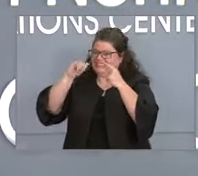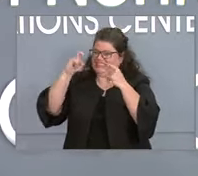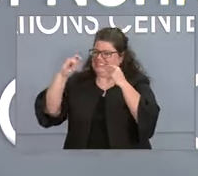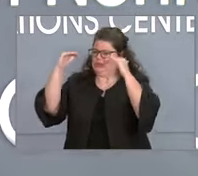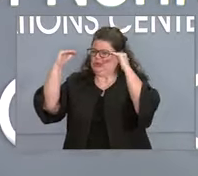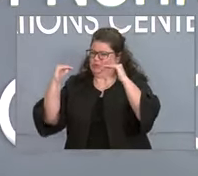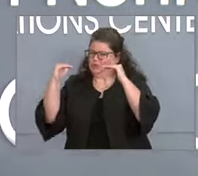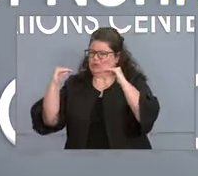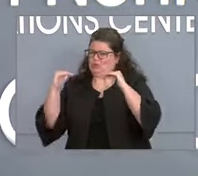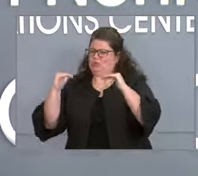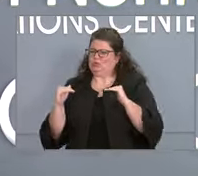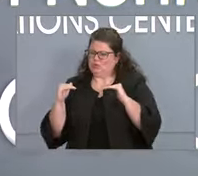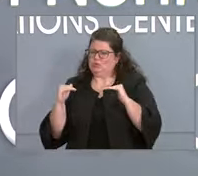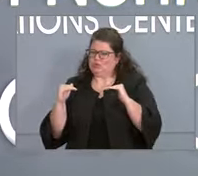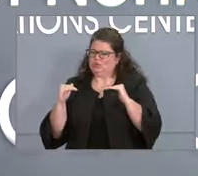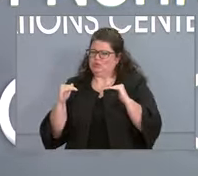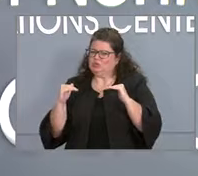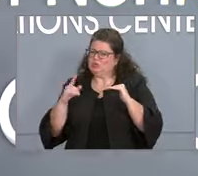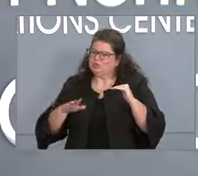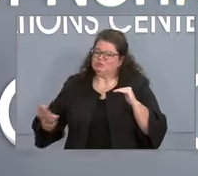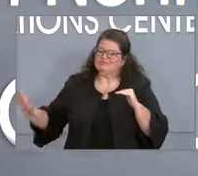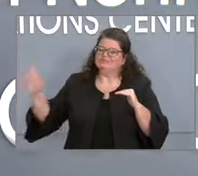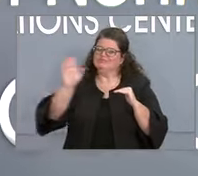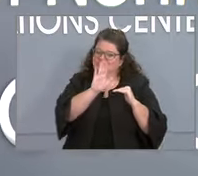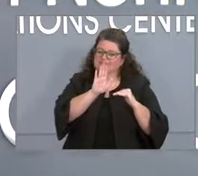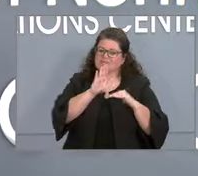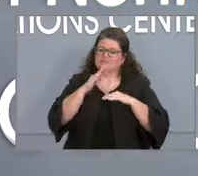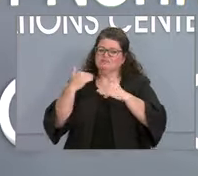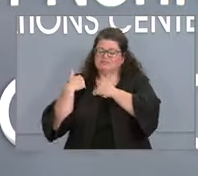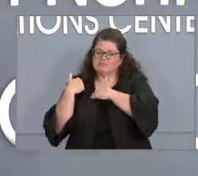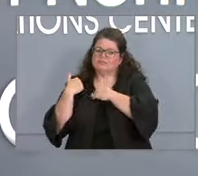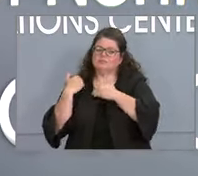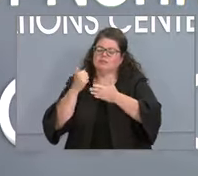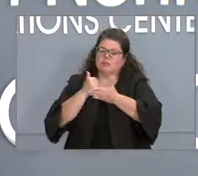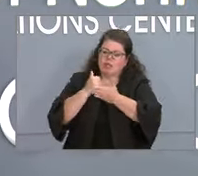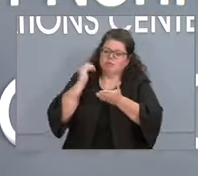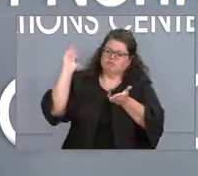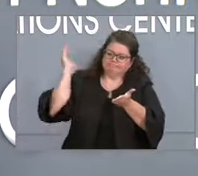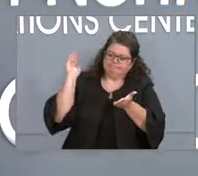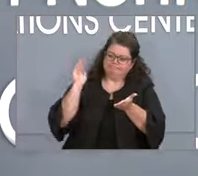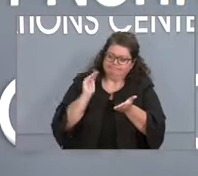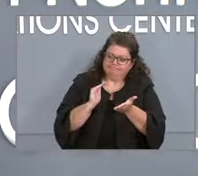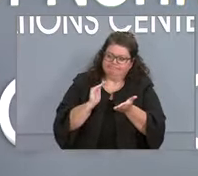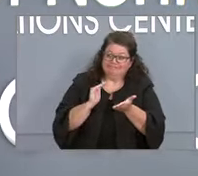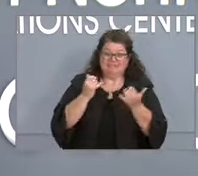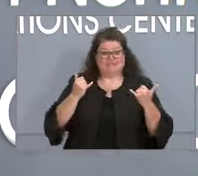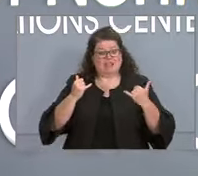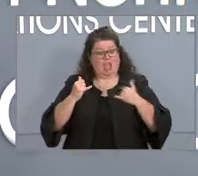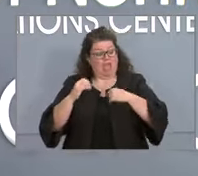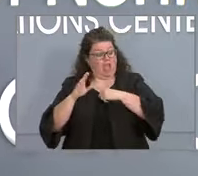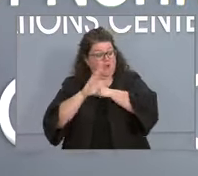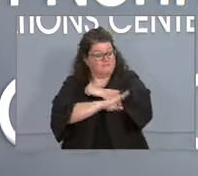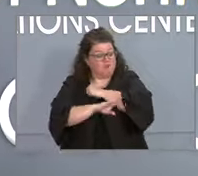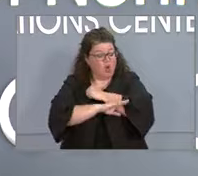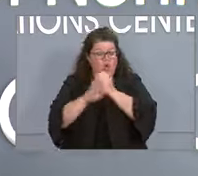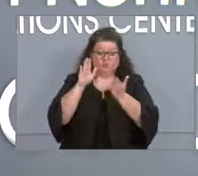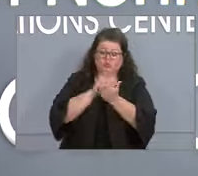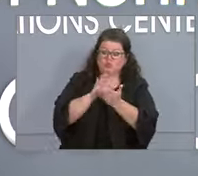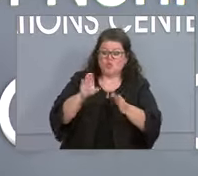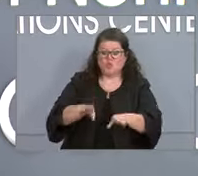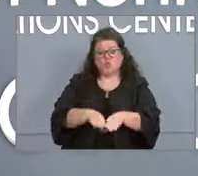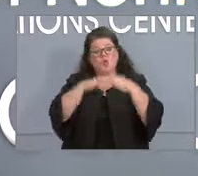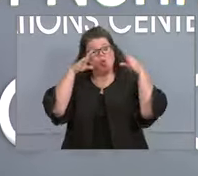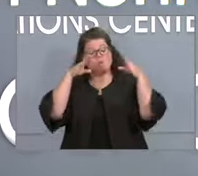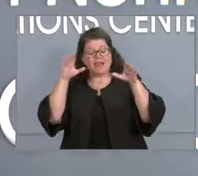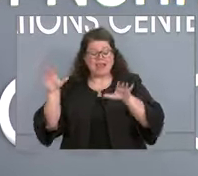It's up to all of us to do our part to drive them down. As we head into the fall with the school calendar in full swing, let's